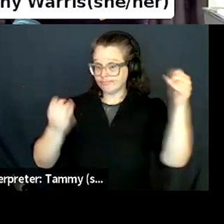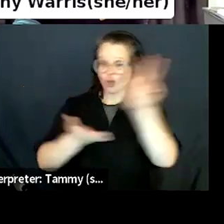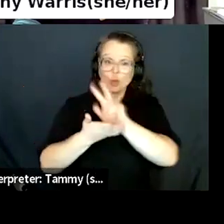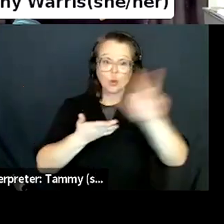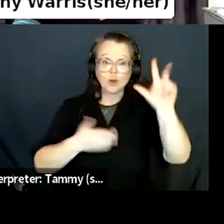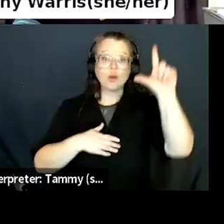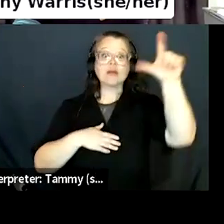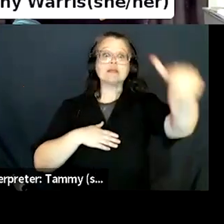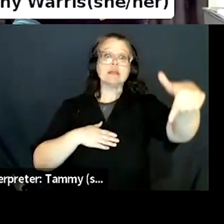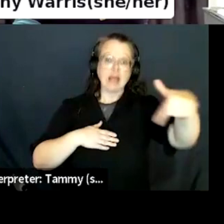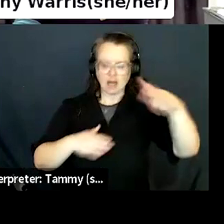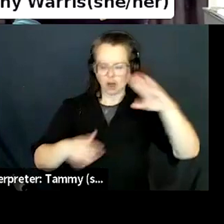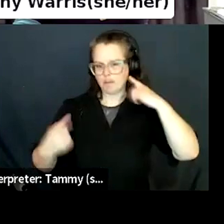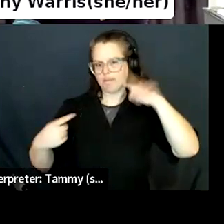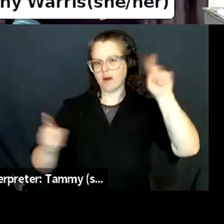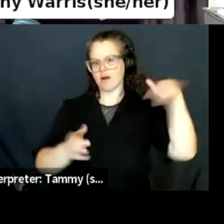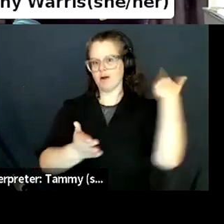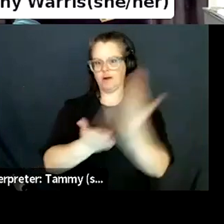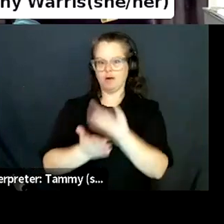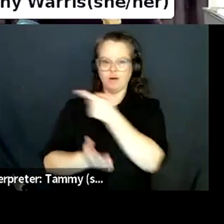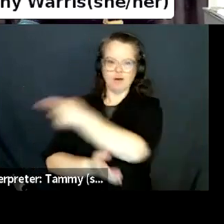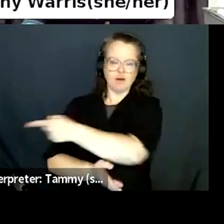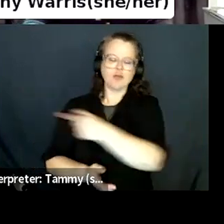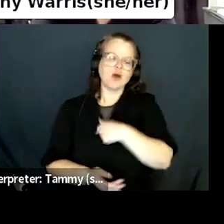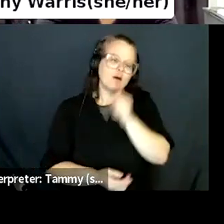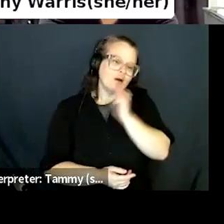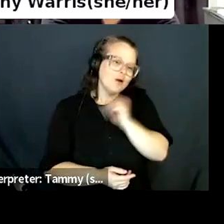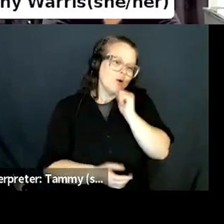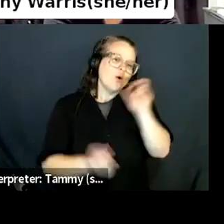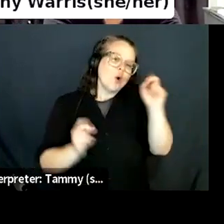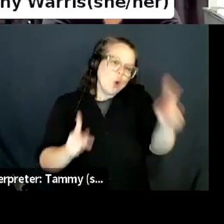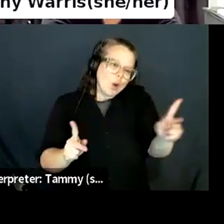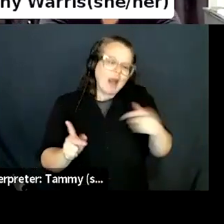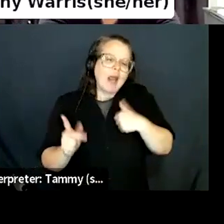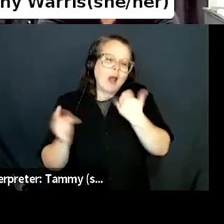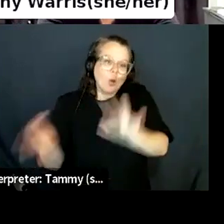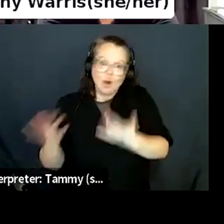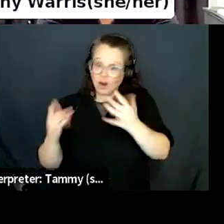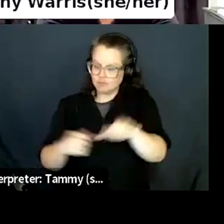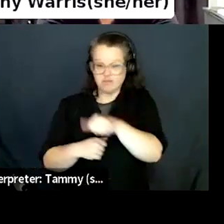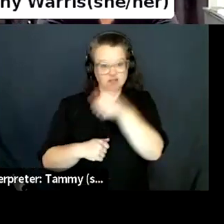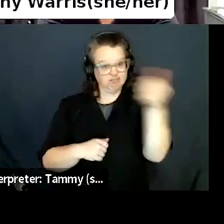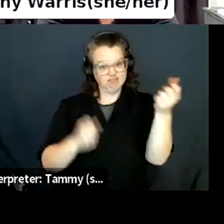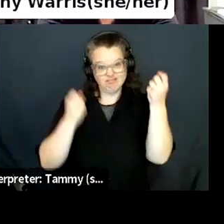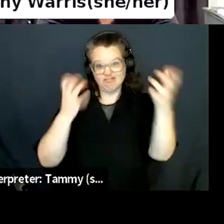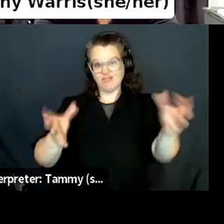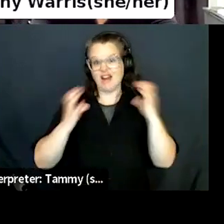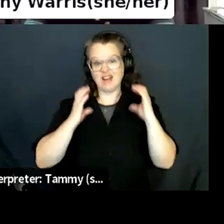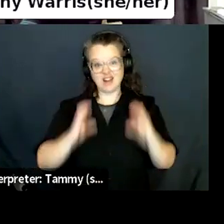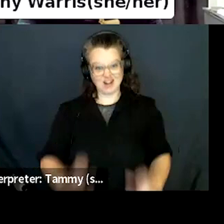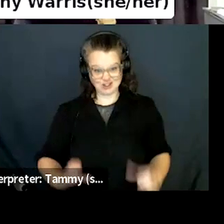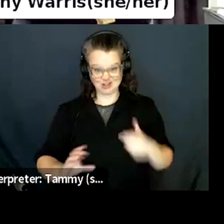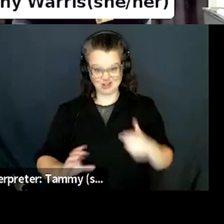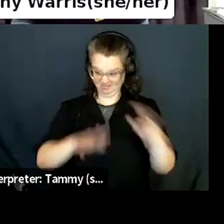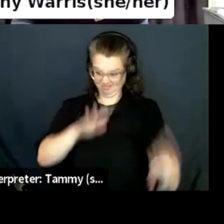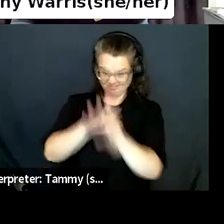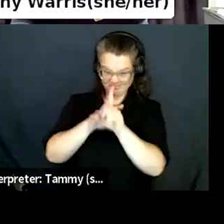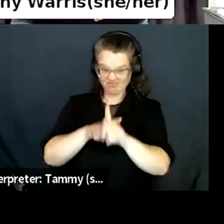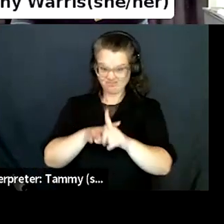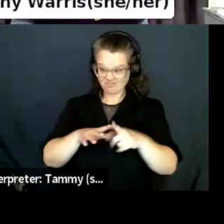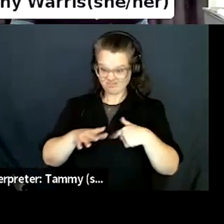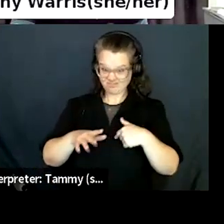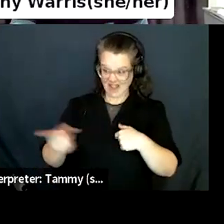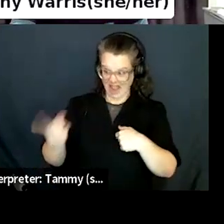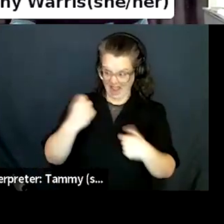insane to me. I have, uh, argued with many of the publishers, the fact that Raincoast can turn around a book in 24 hours means